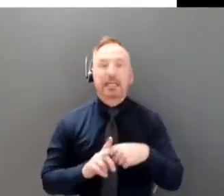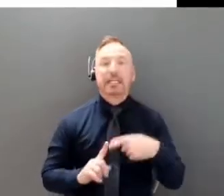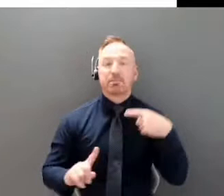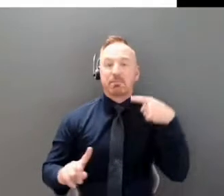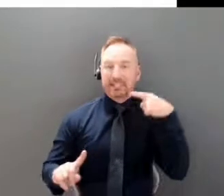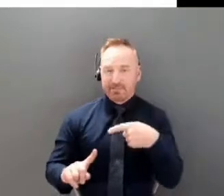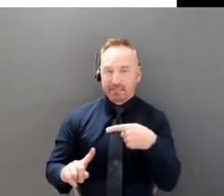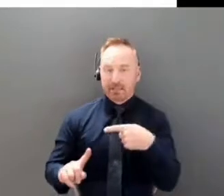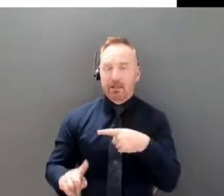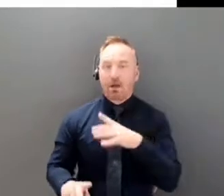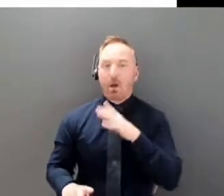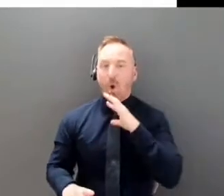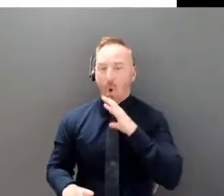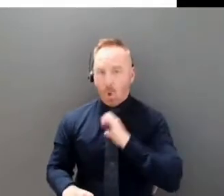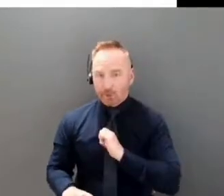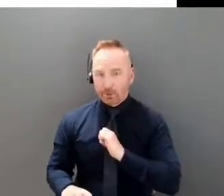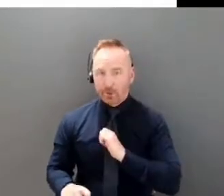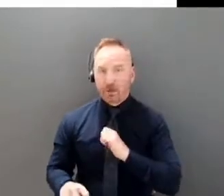individuals